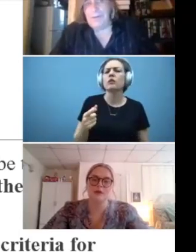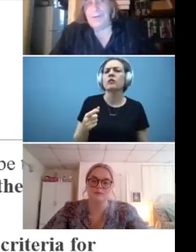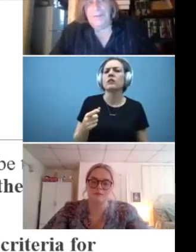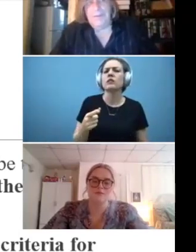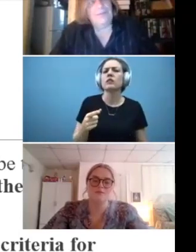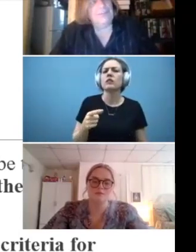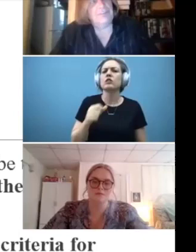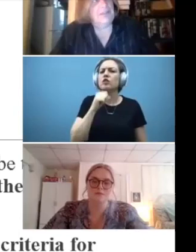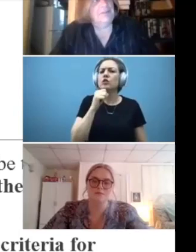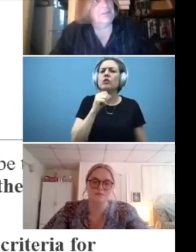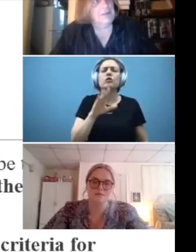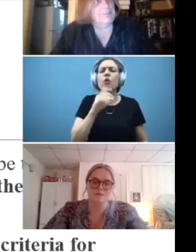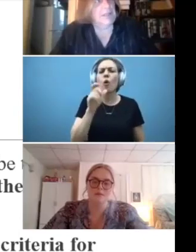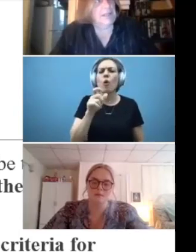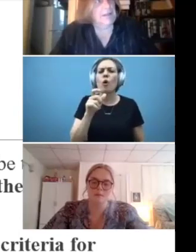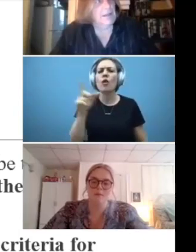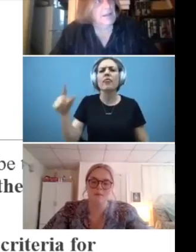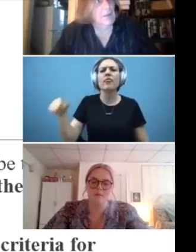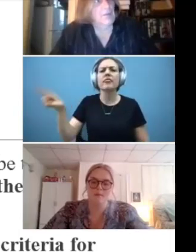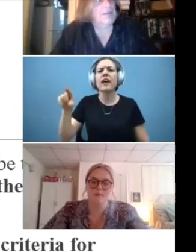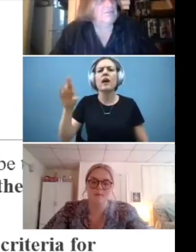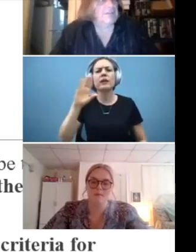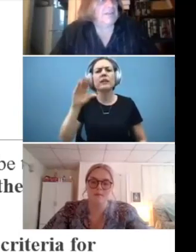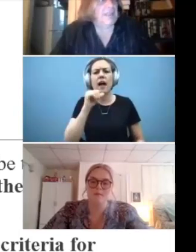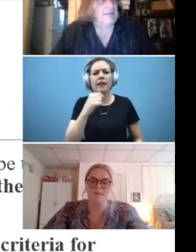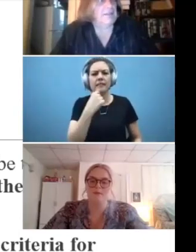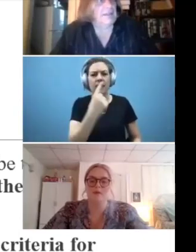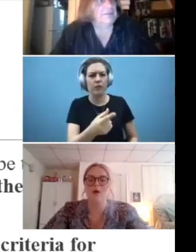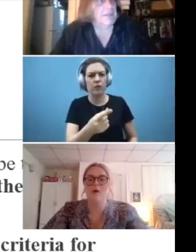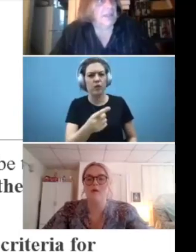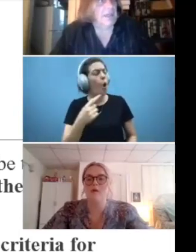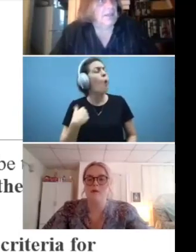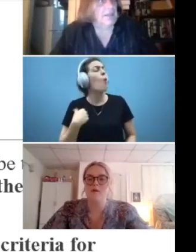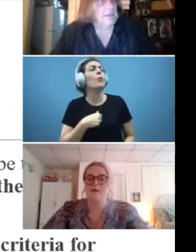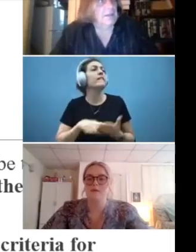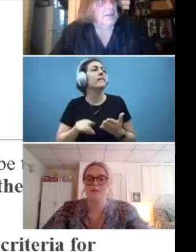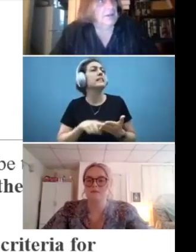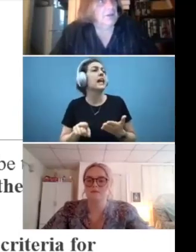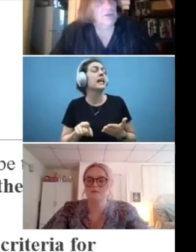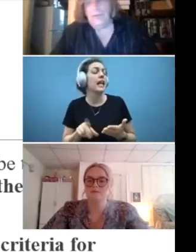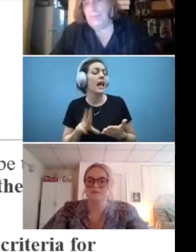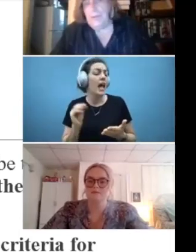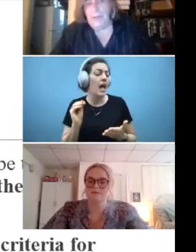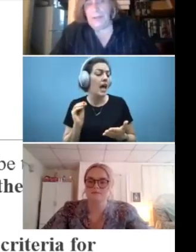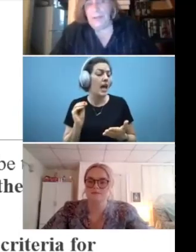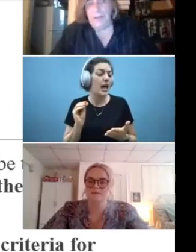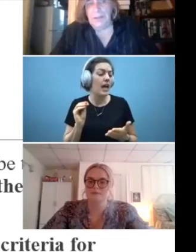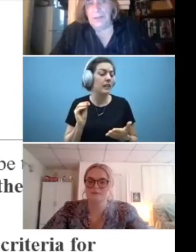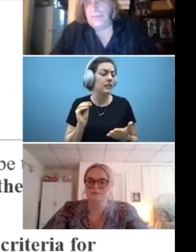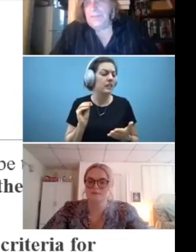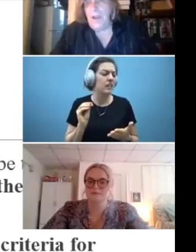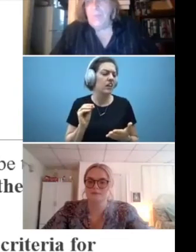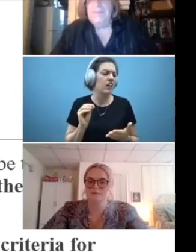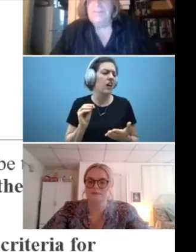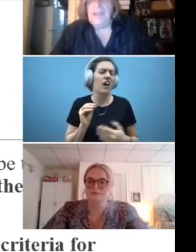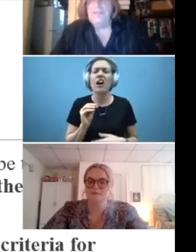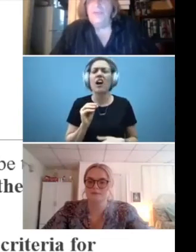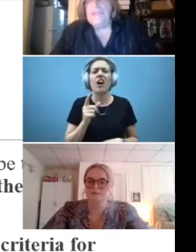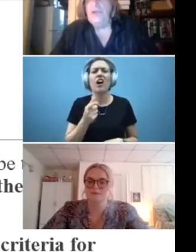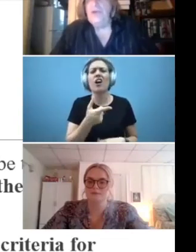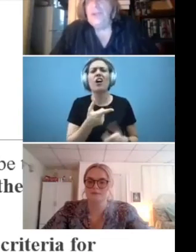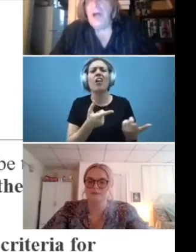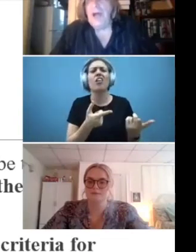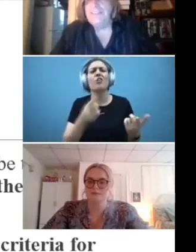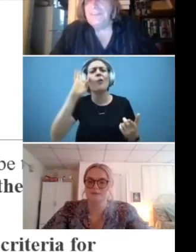happen. They never say to the complainant, well, we investigated this and you know, you're full of baloney. What they always say